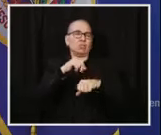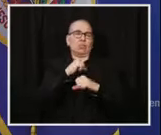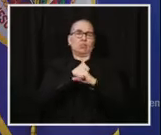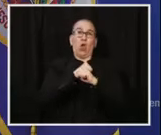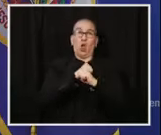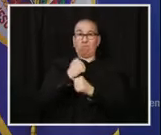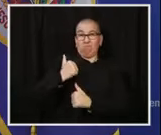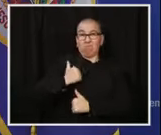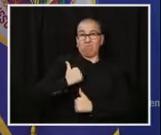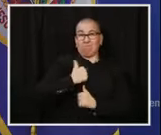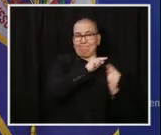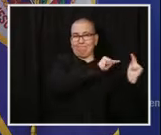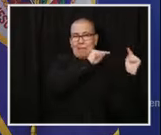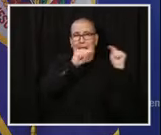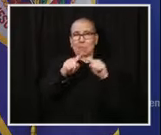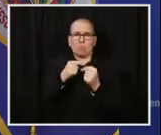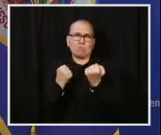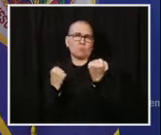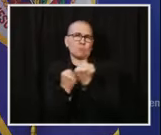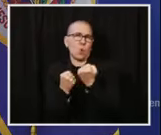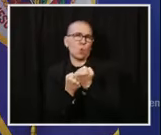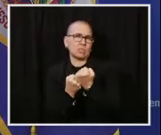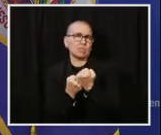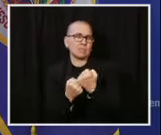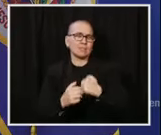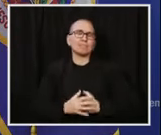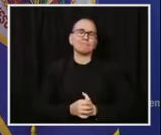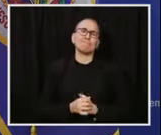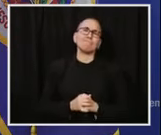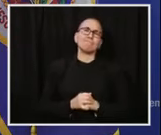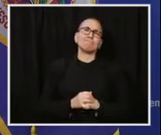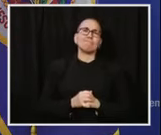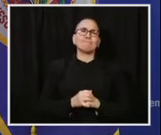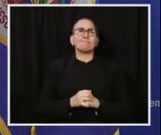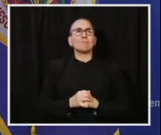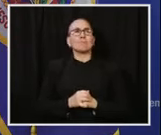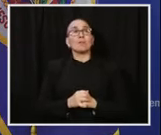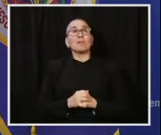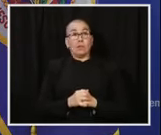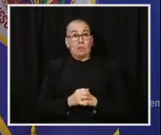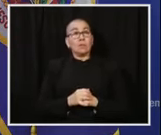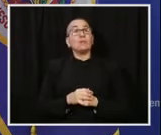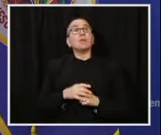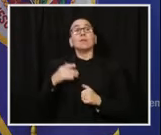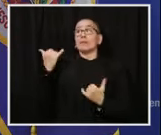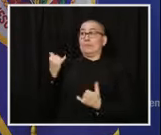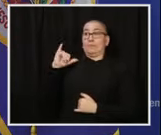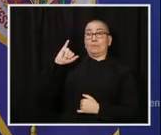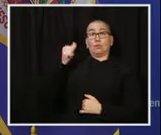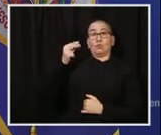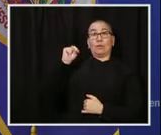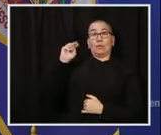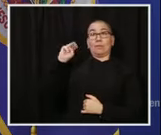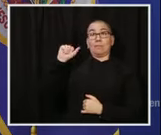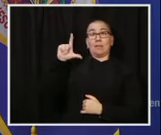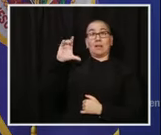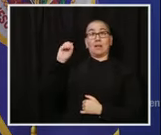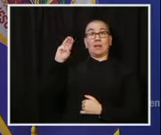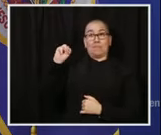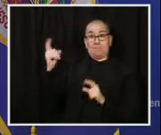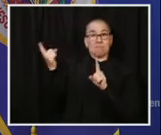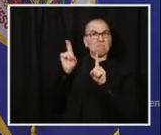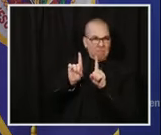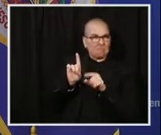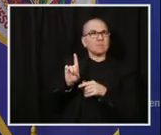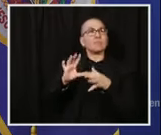dive on long-term care and what's happening there from Commissioner Malcolm. You'll hear from our Adjutant General, Sean Mankey. We'll talk a little bit about